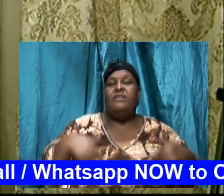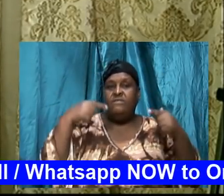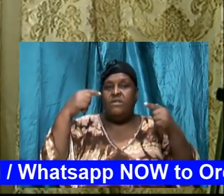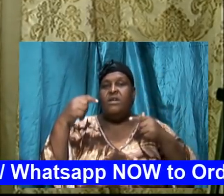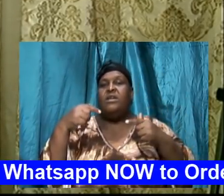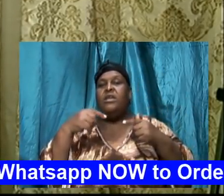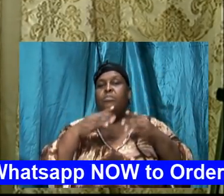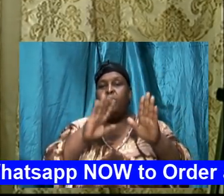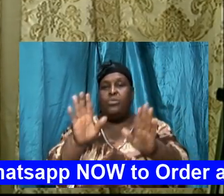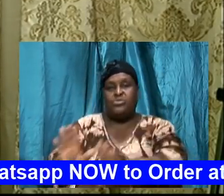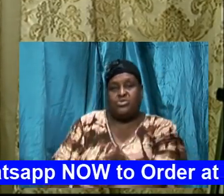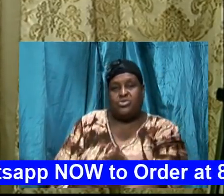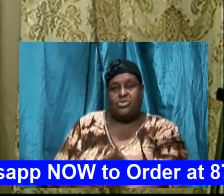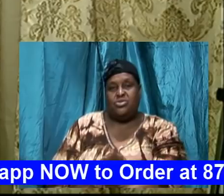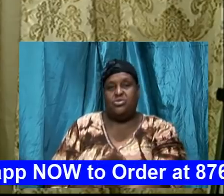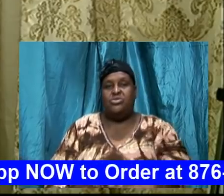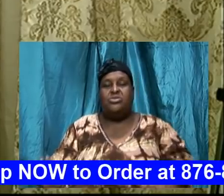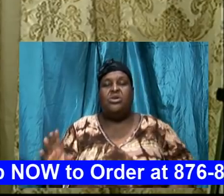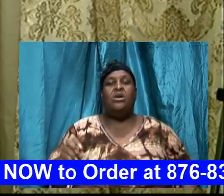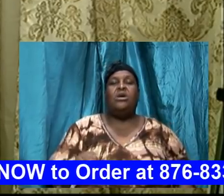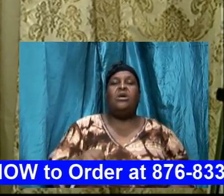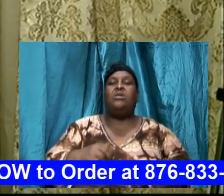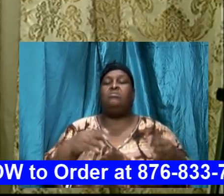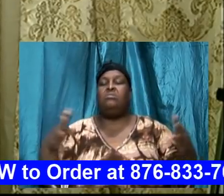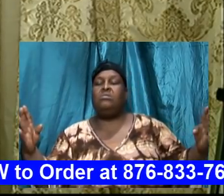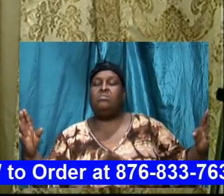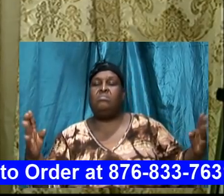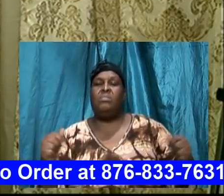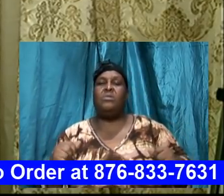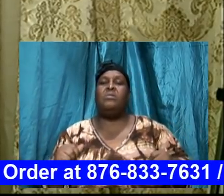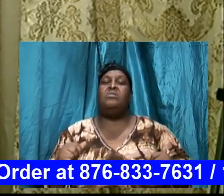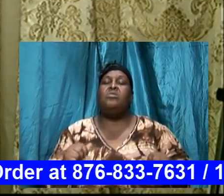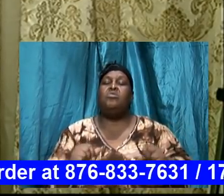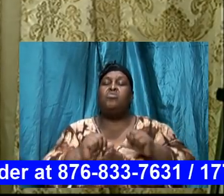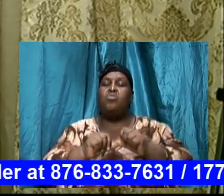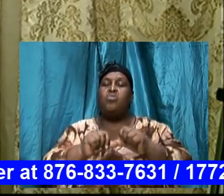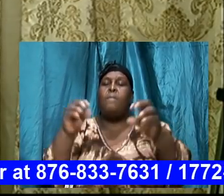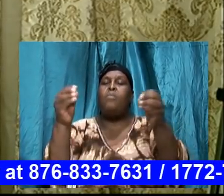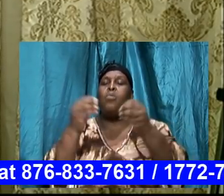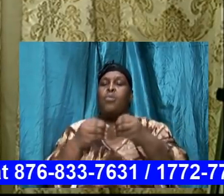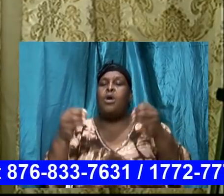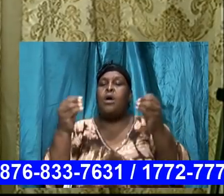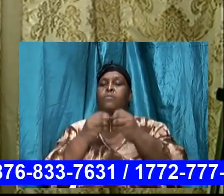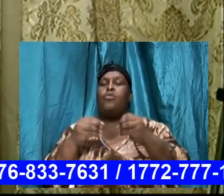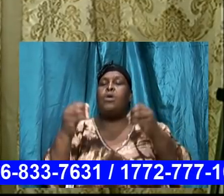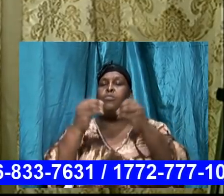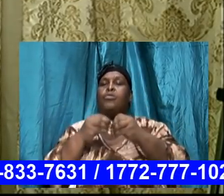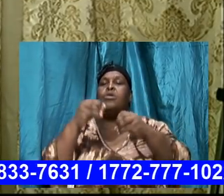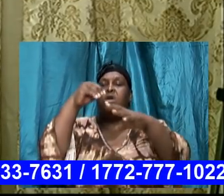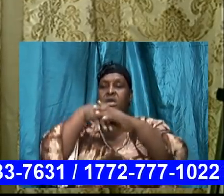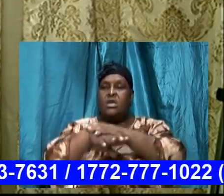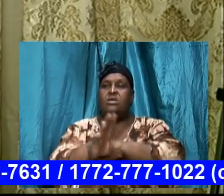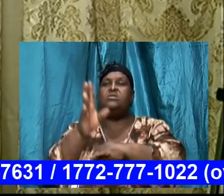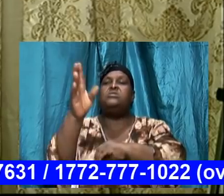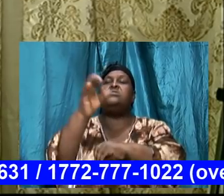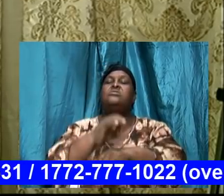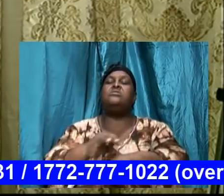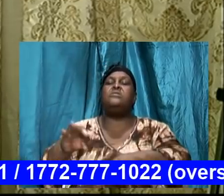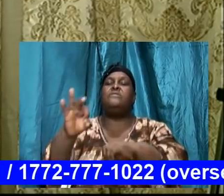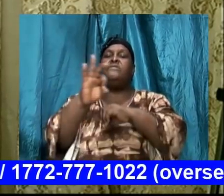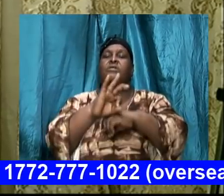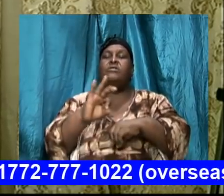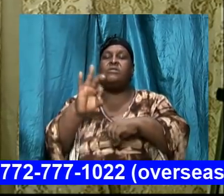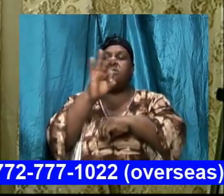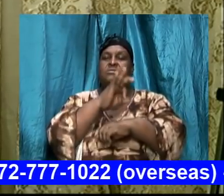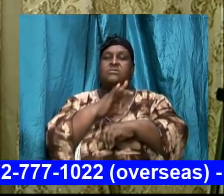suburban townships expand, they go further and further into the forests. And get into